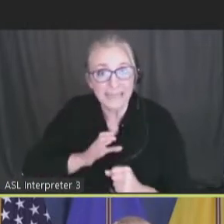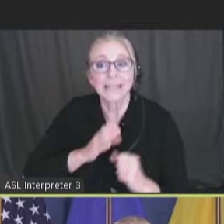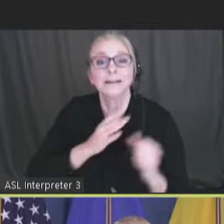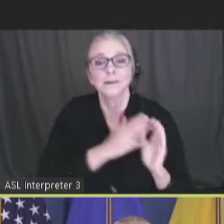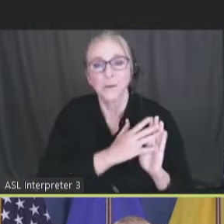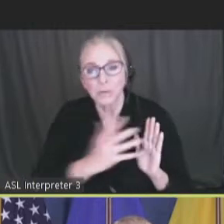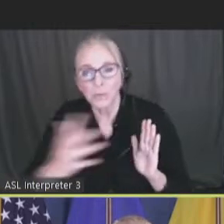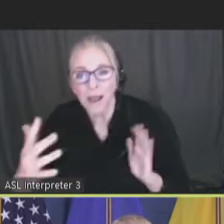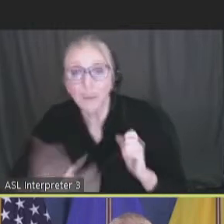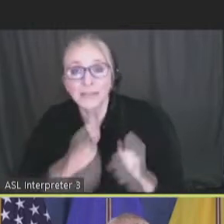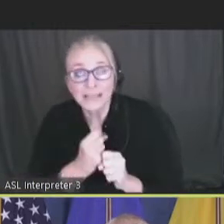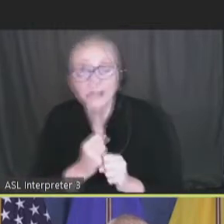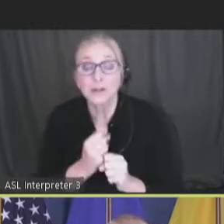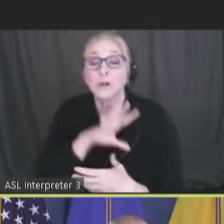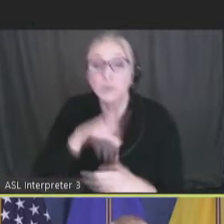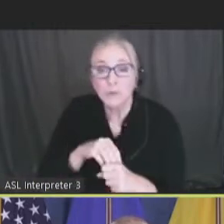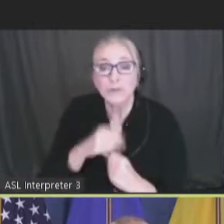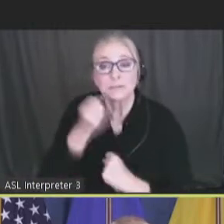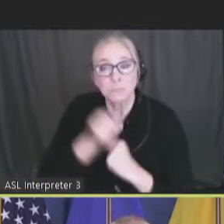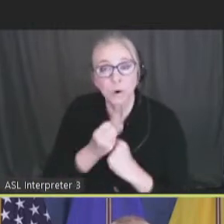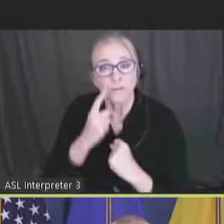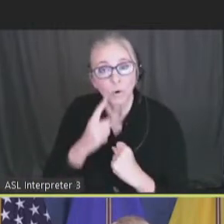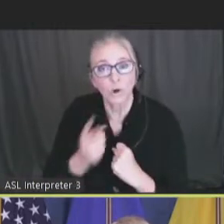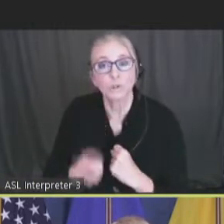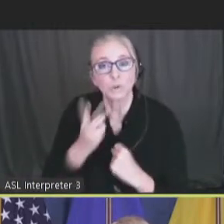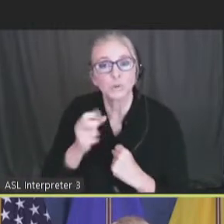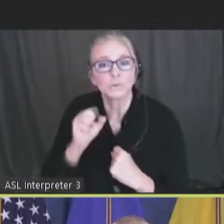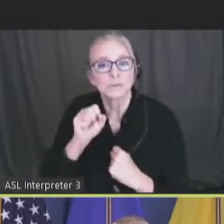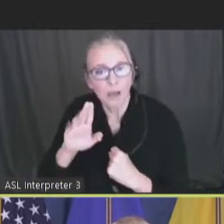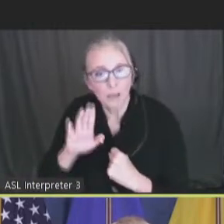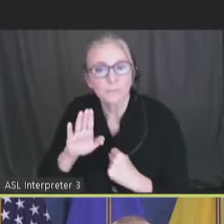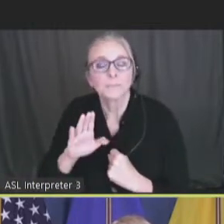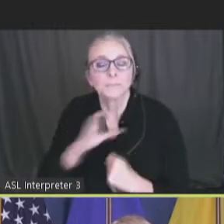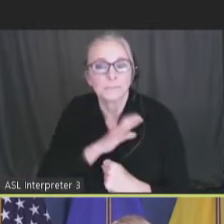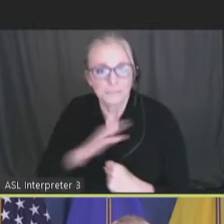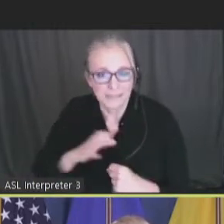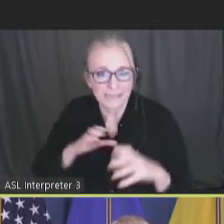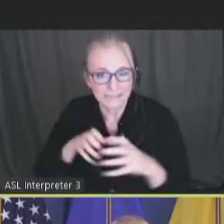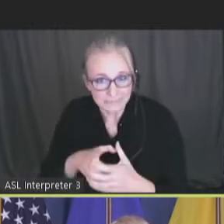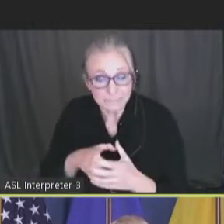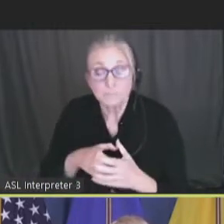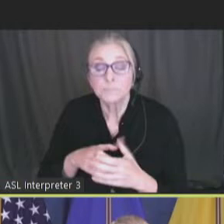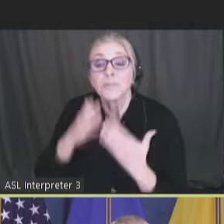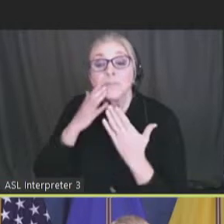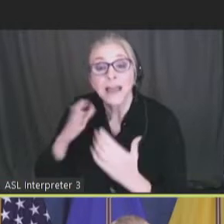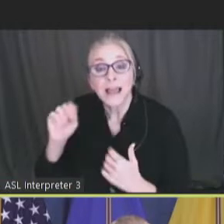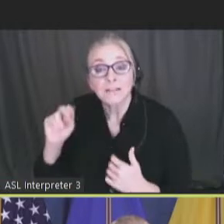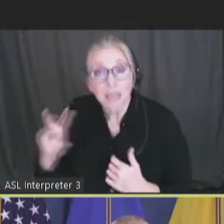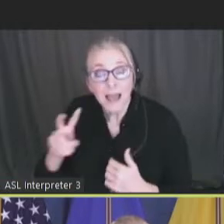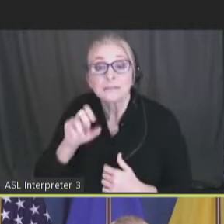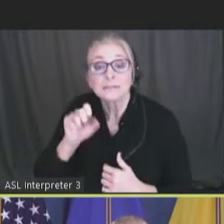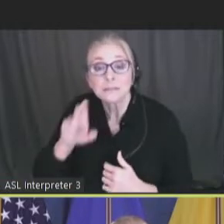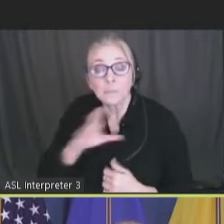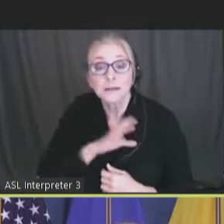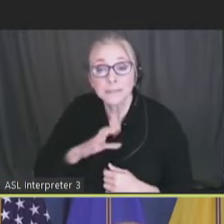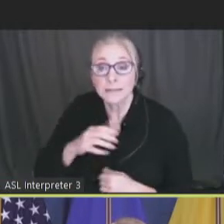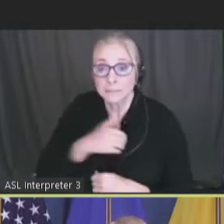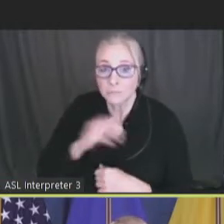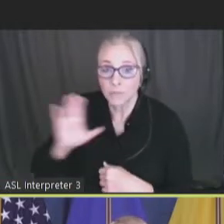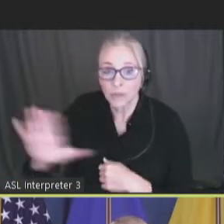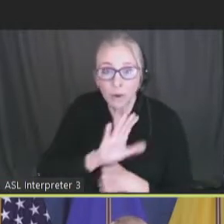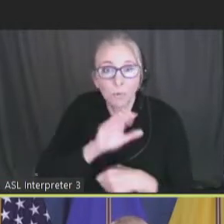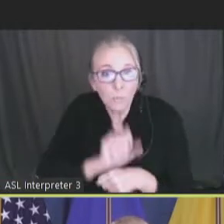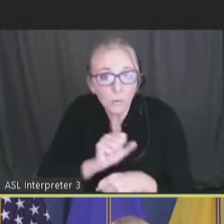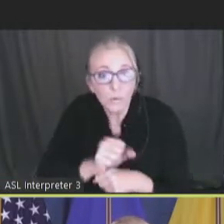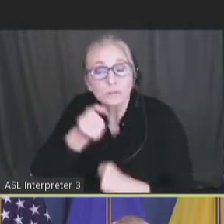year, including all the support for our two subcommittees. I also want to thank NVAC members and the subcommittee members for their work and